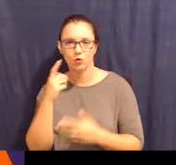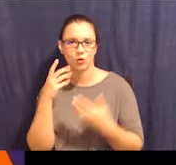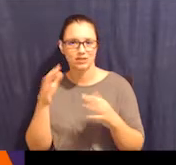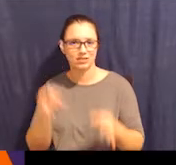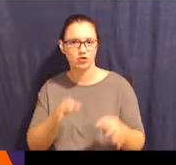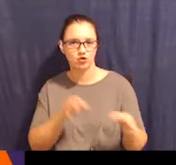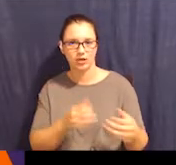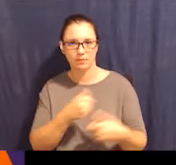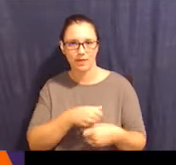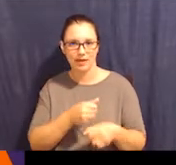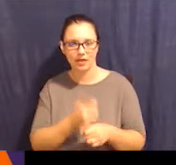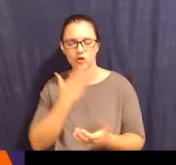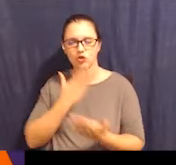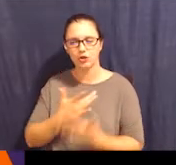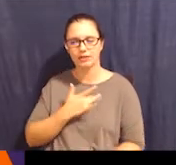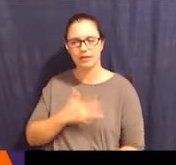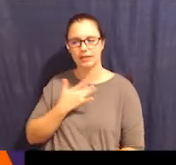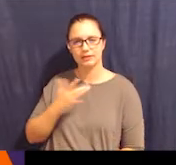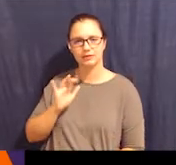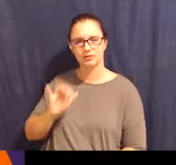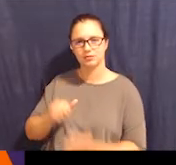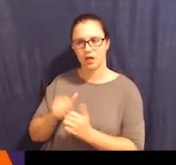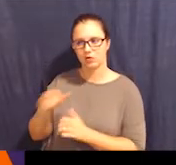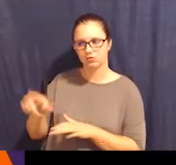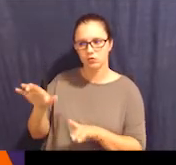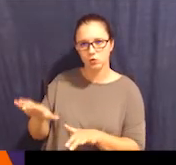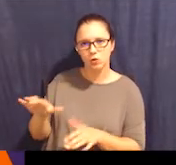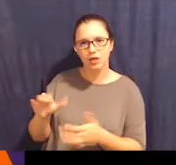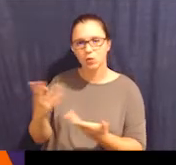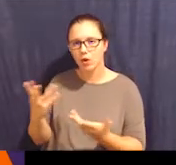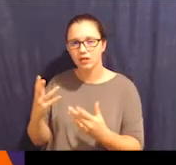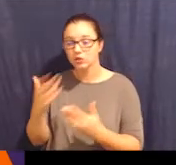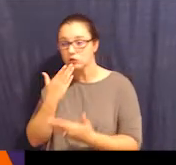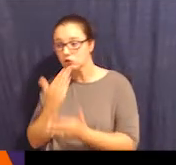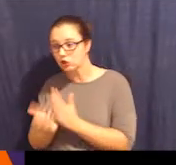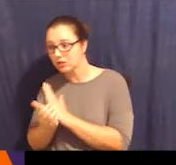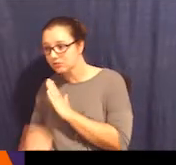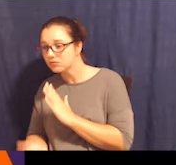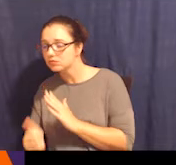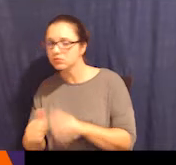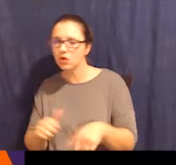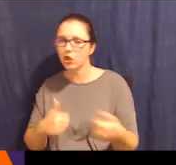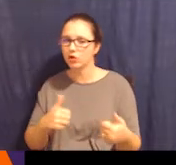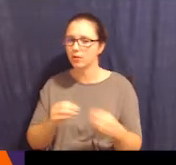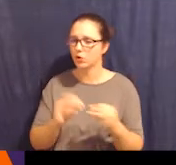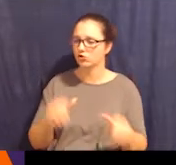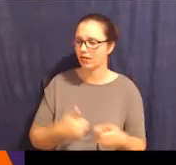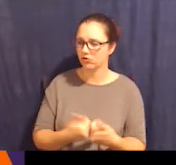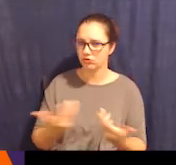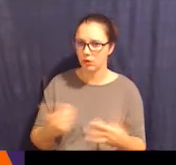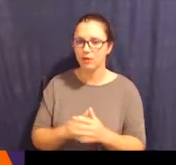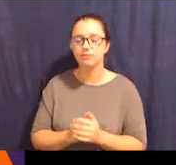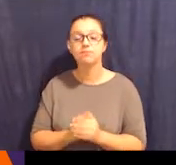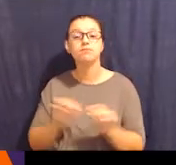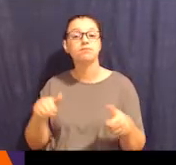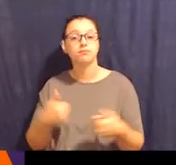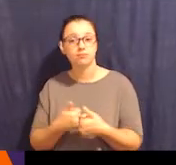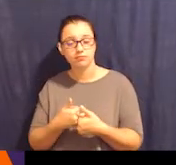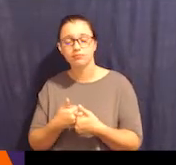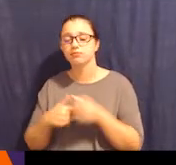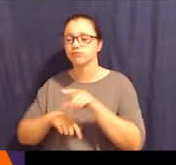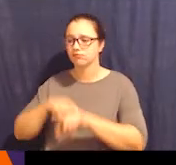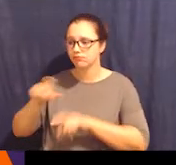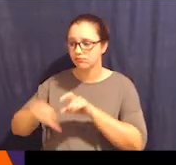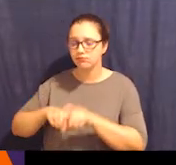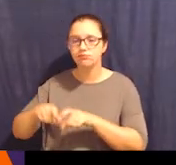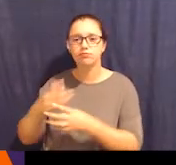decision-making. You want to get a good sense of how this person's doing. What are they good at? What's a little harder for them? And then challenges. So screen